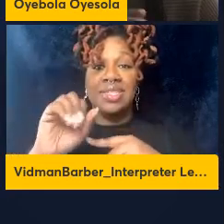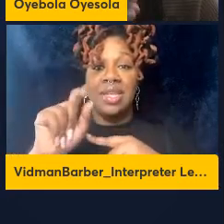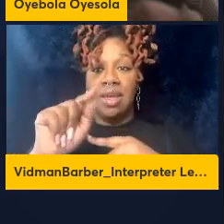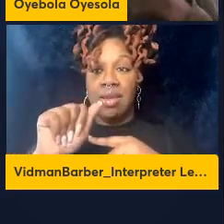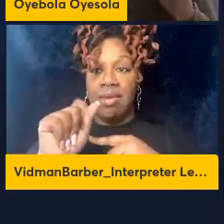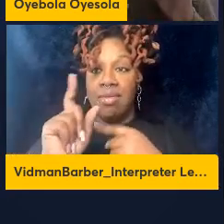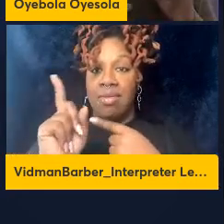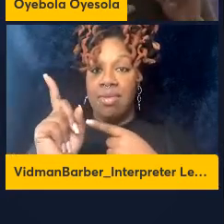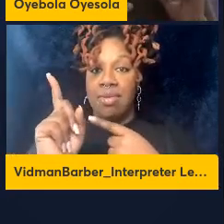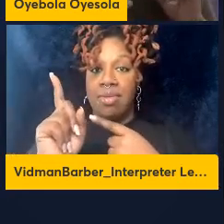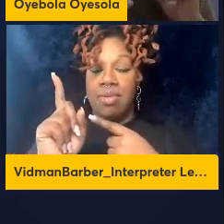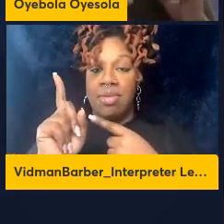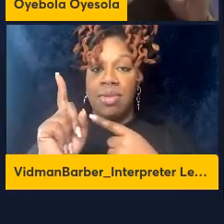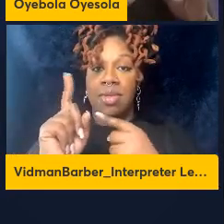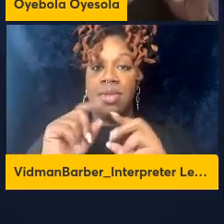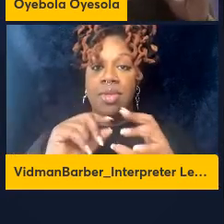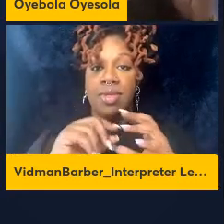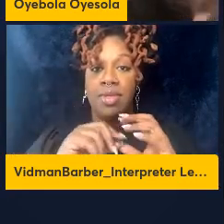our